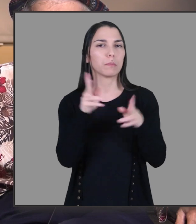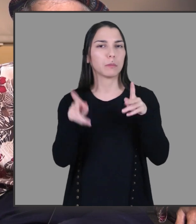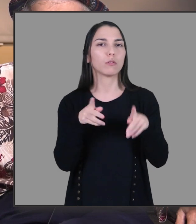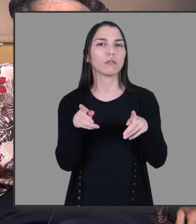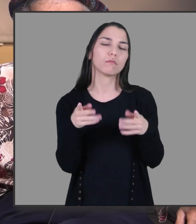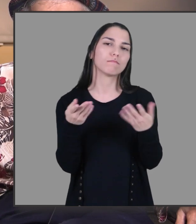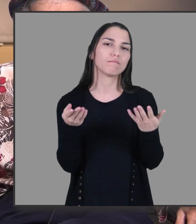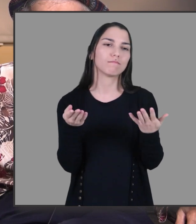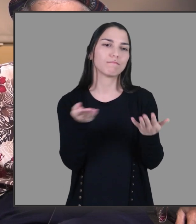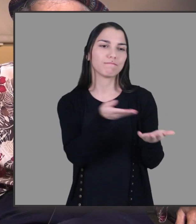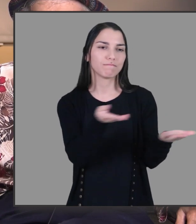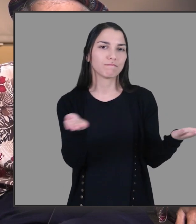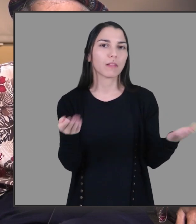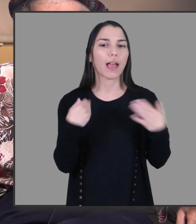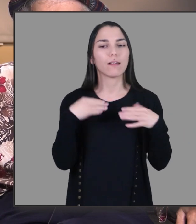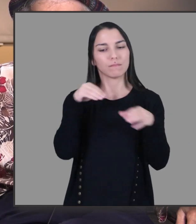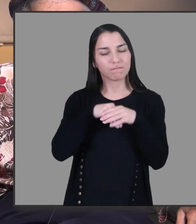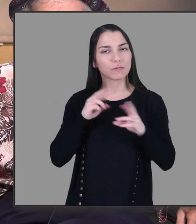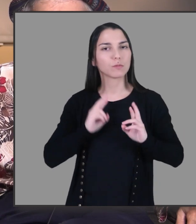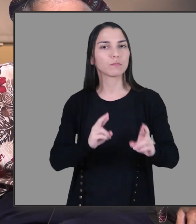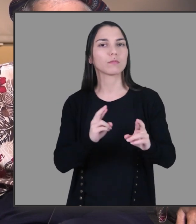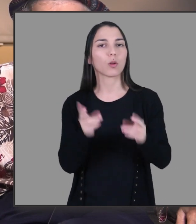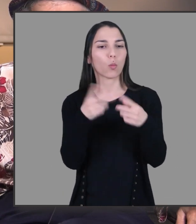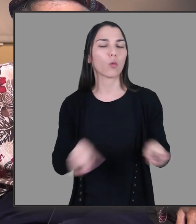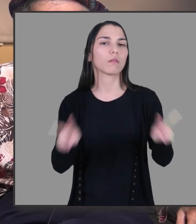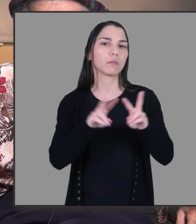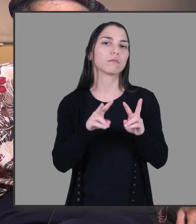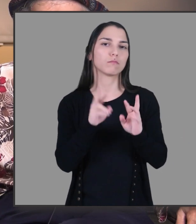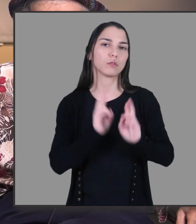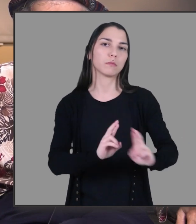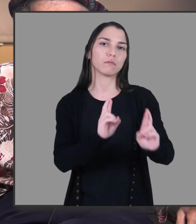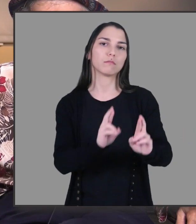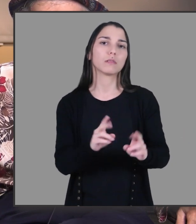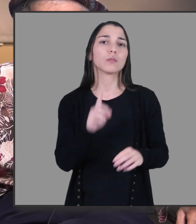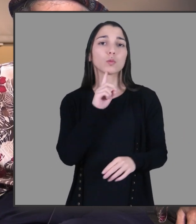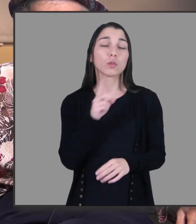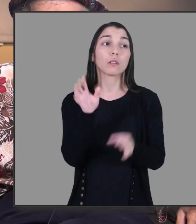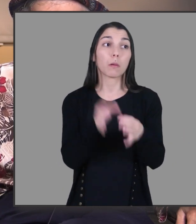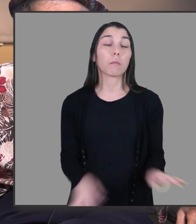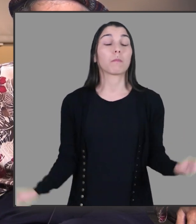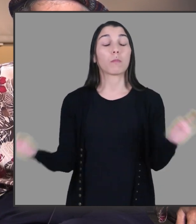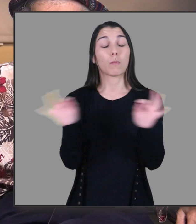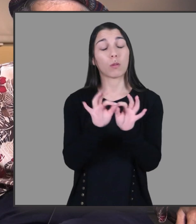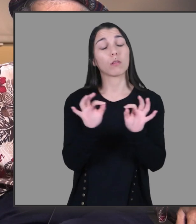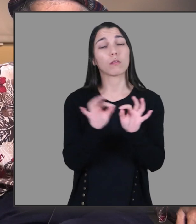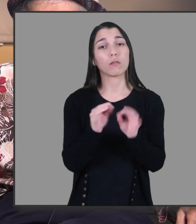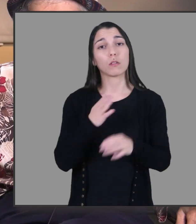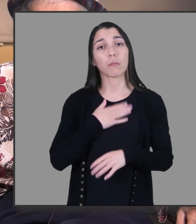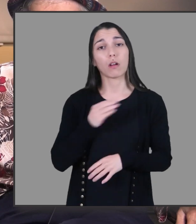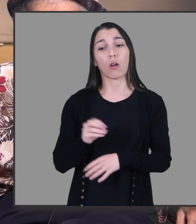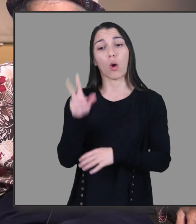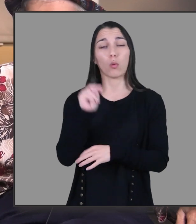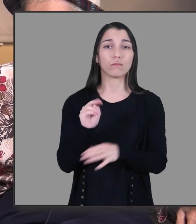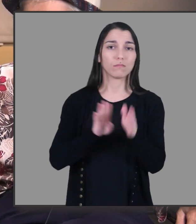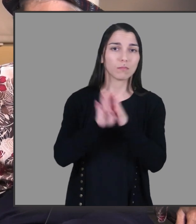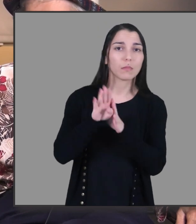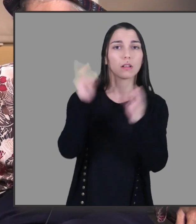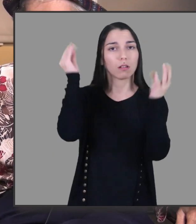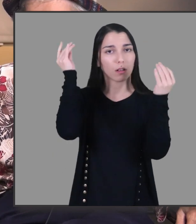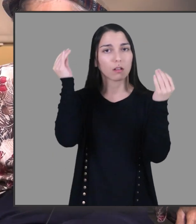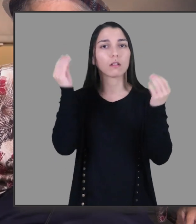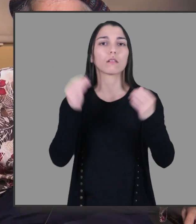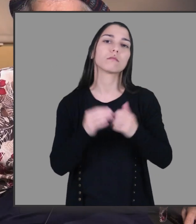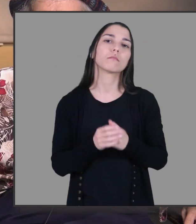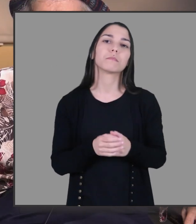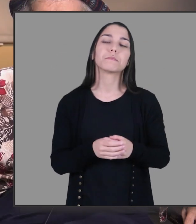people have dignity and are worthy of being respected. And that was really important in my own development and